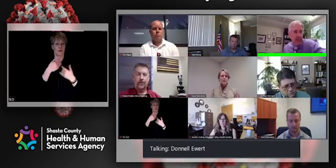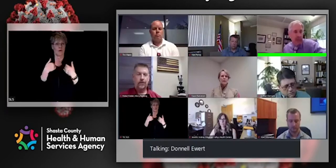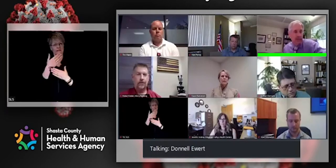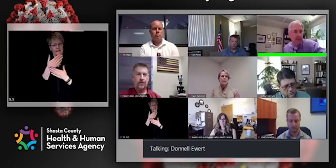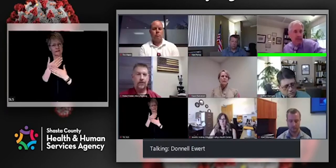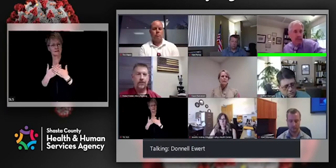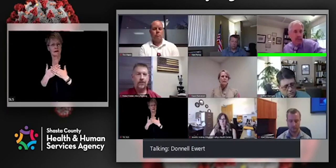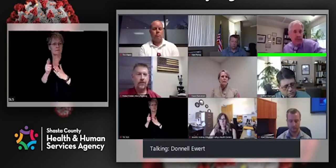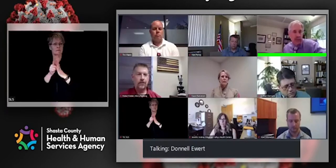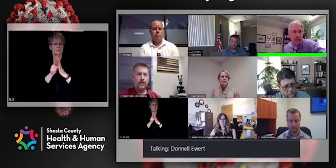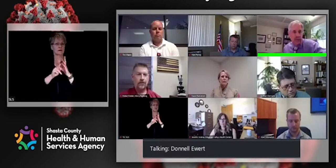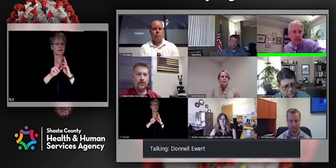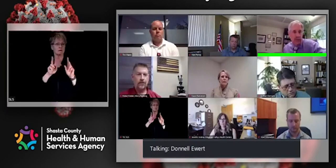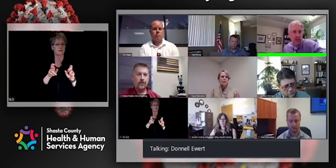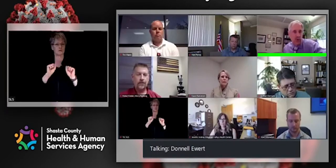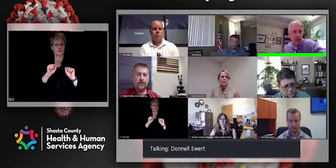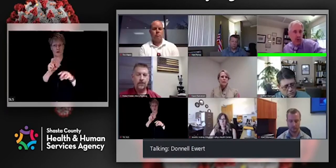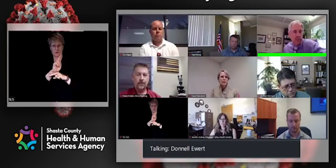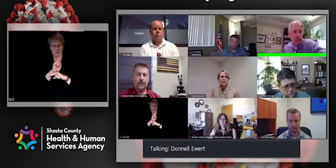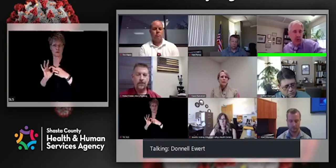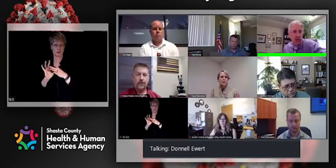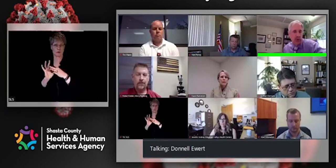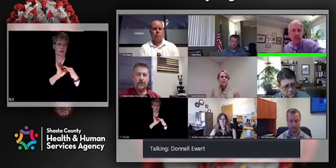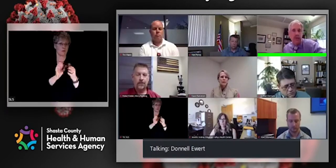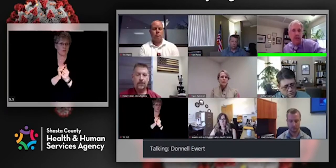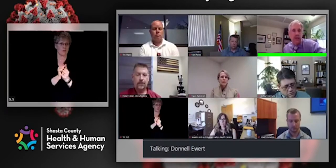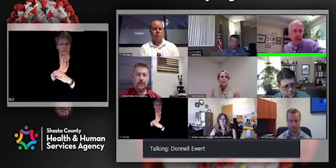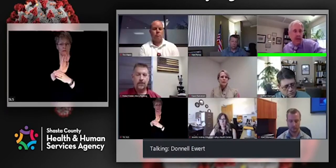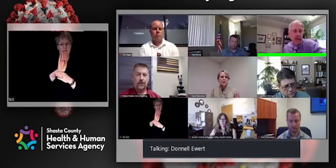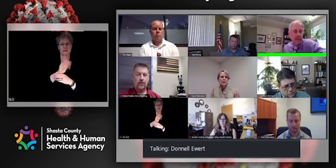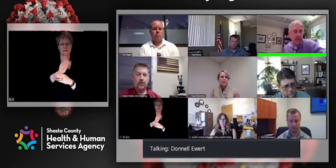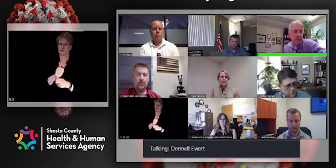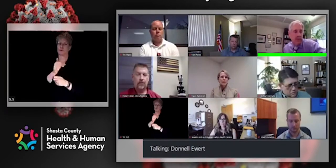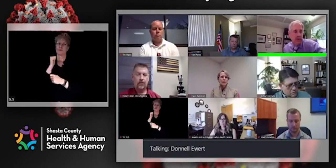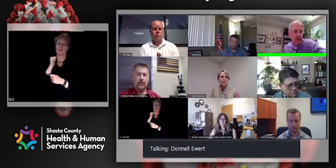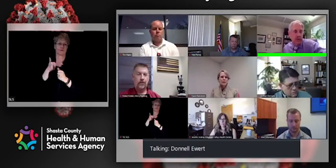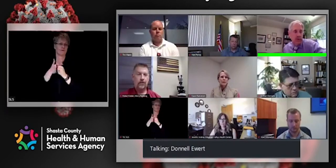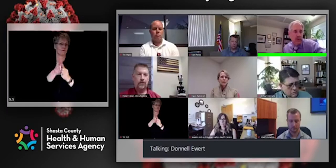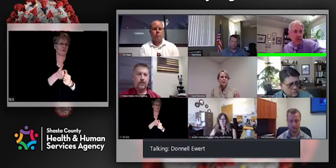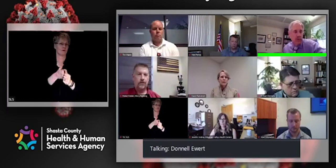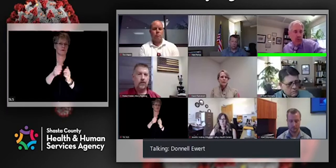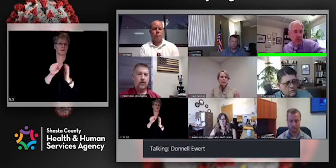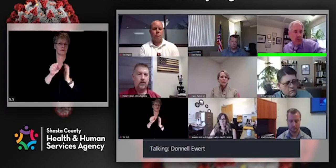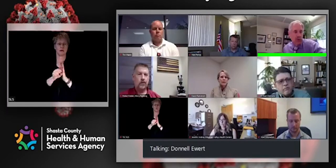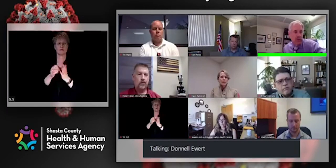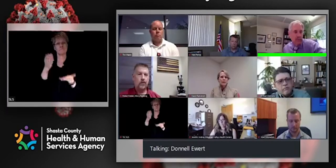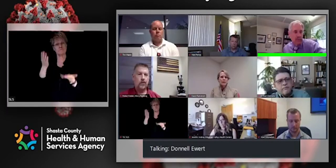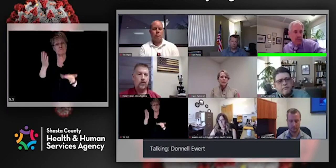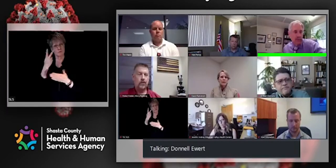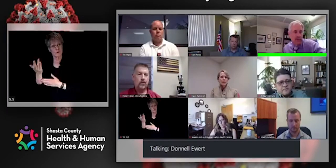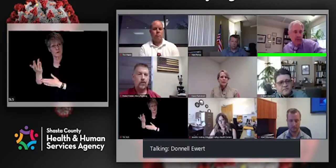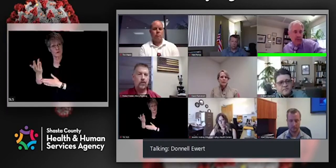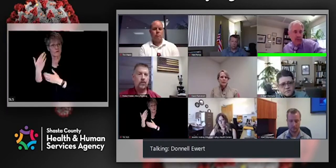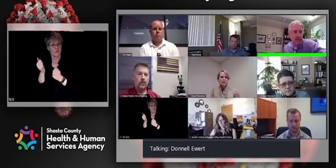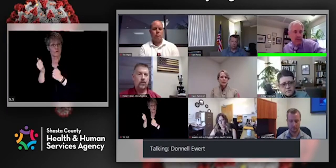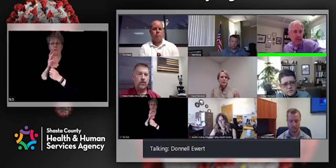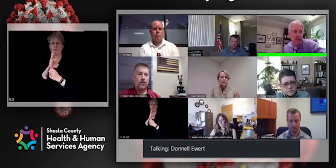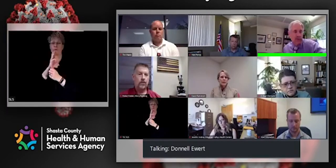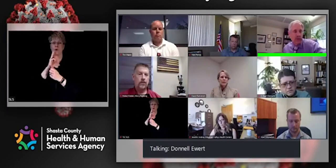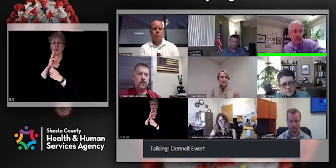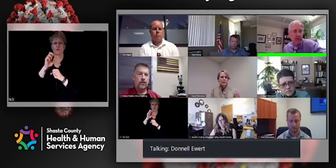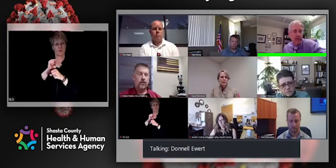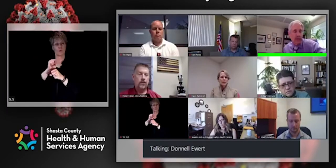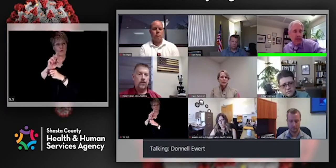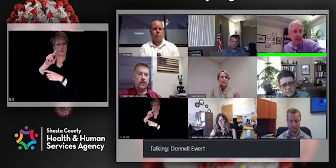you may have seen that recently with the waterworks park. Uh, but also, you know, we, we have some others,